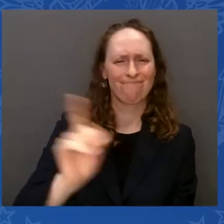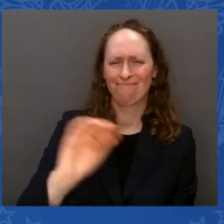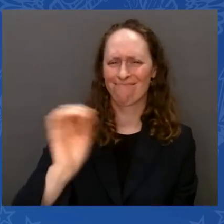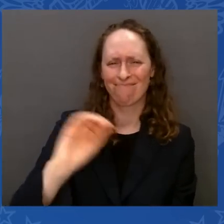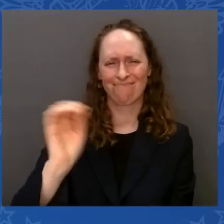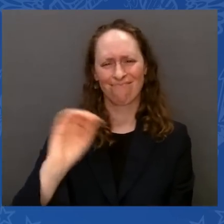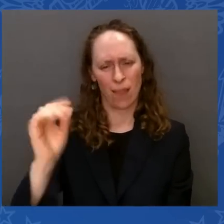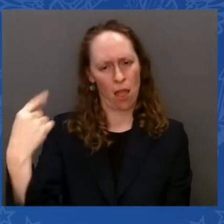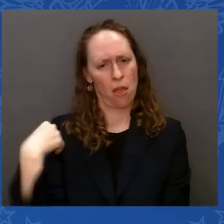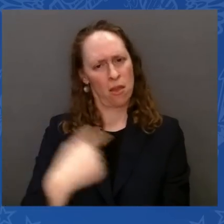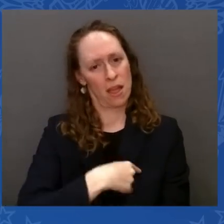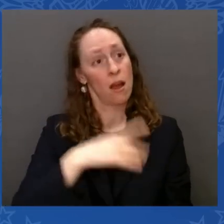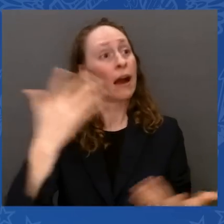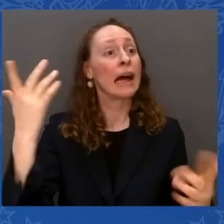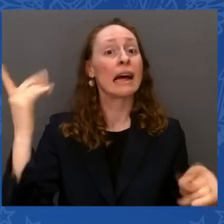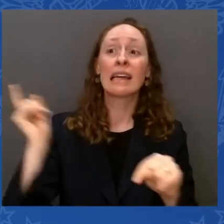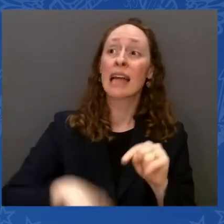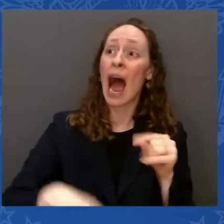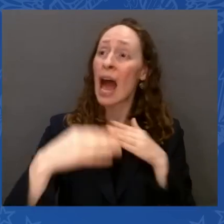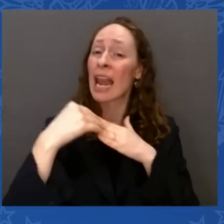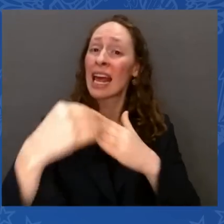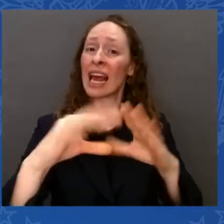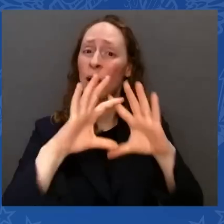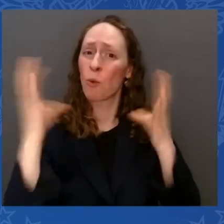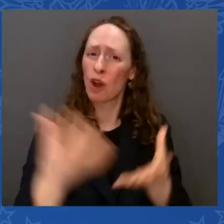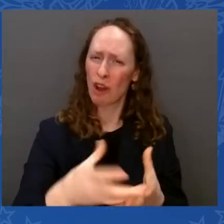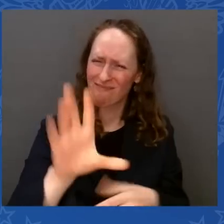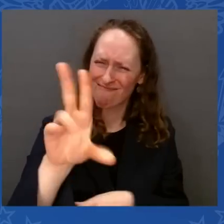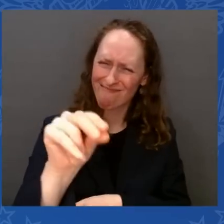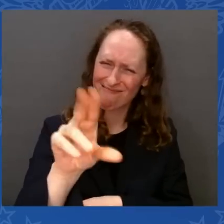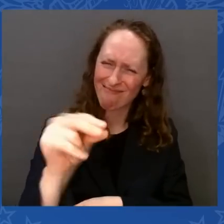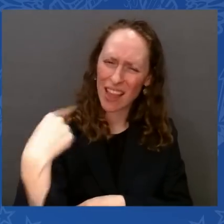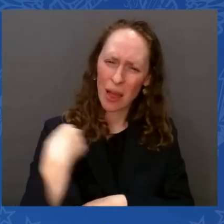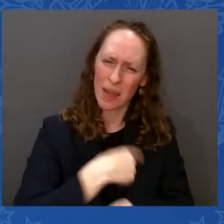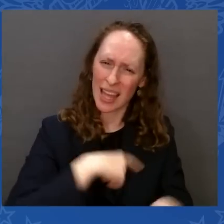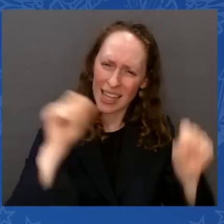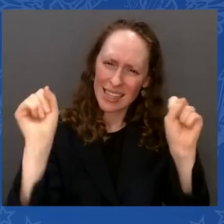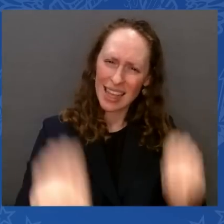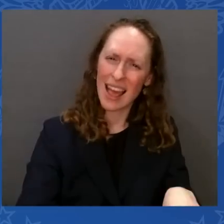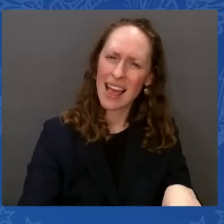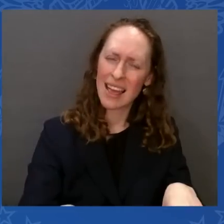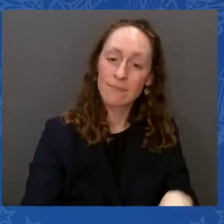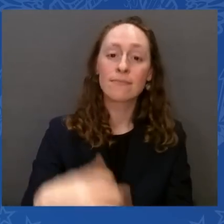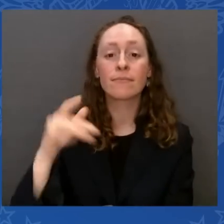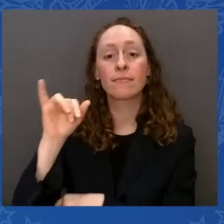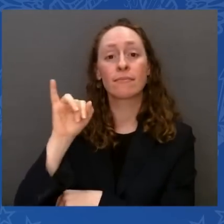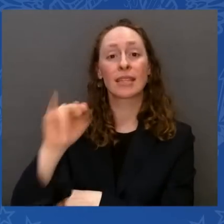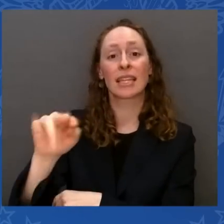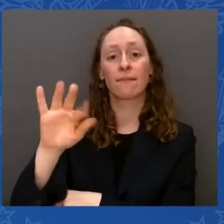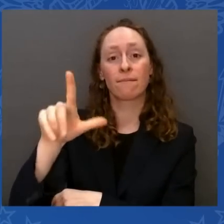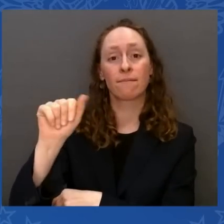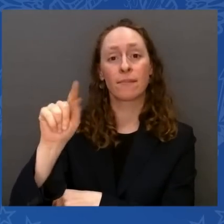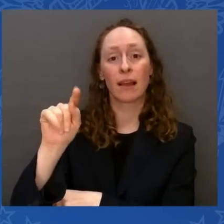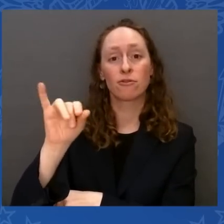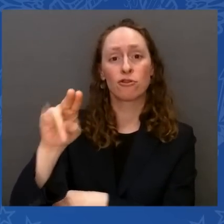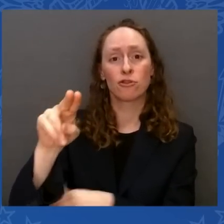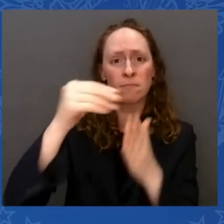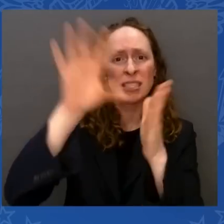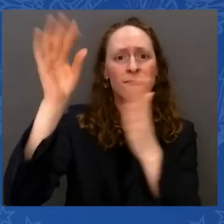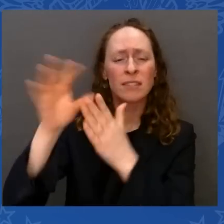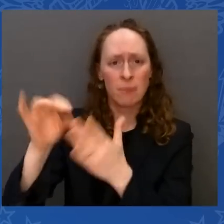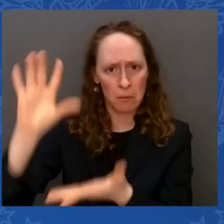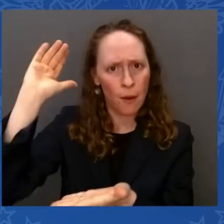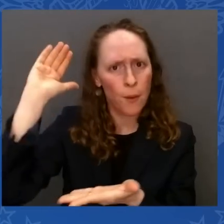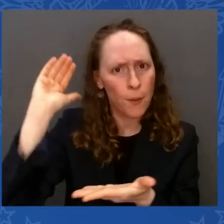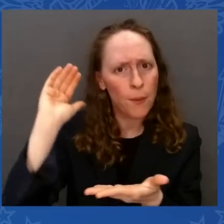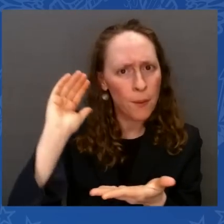again. The inflation has fallen seven straight months. Gas prices down $1.65 since the peak. And